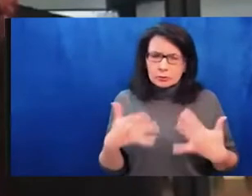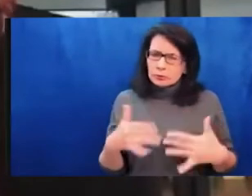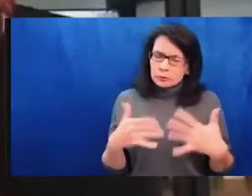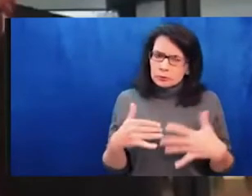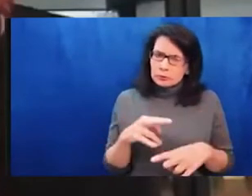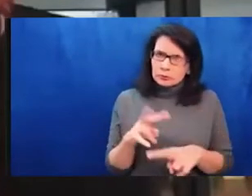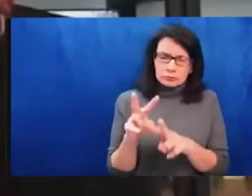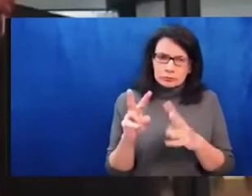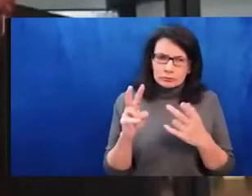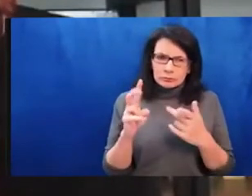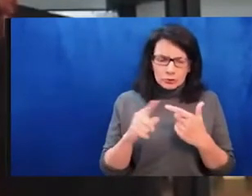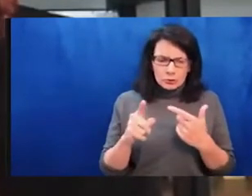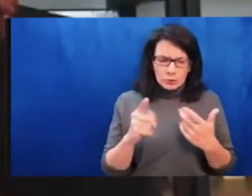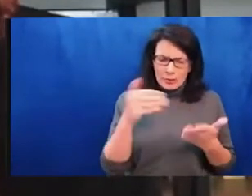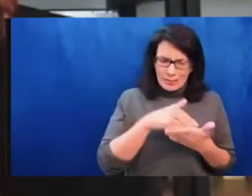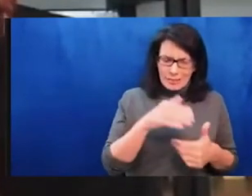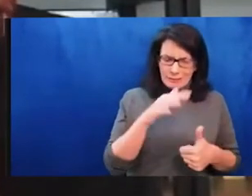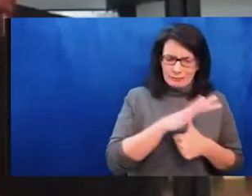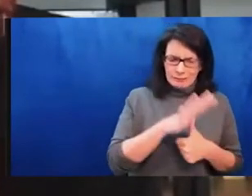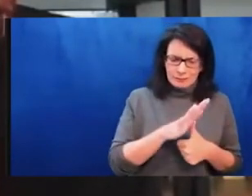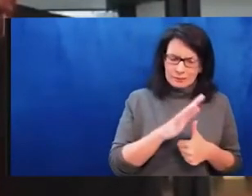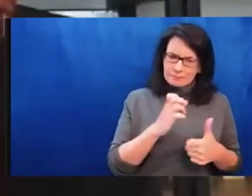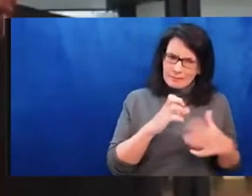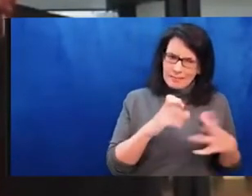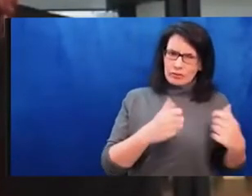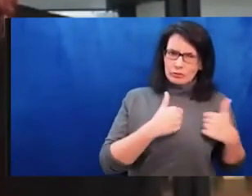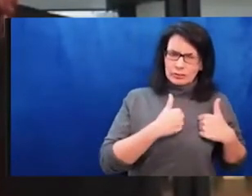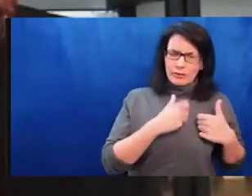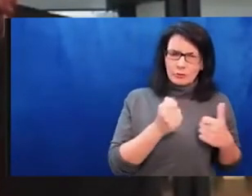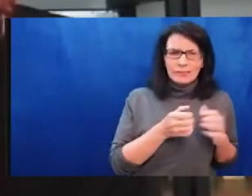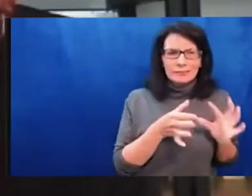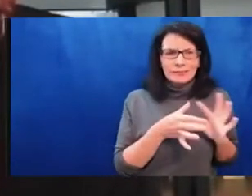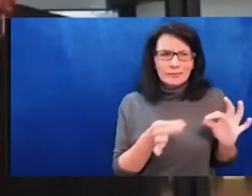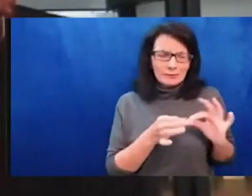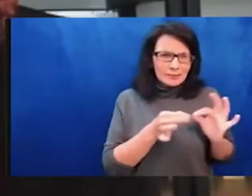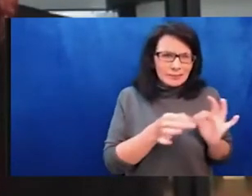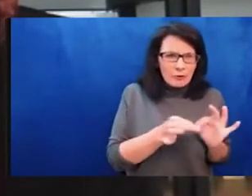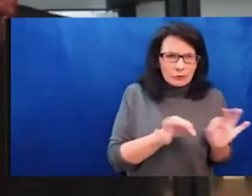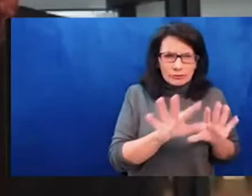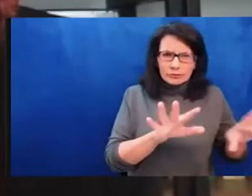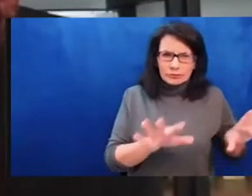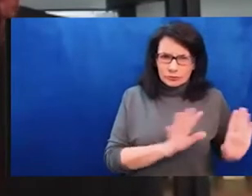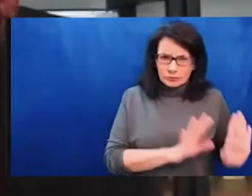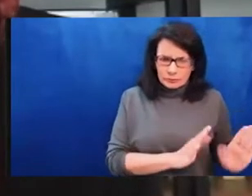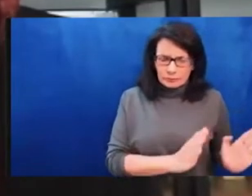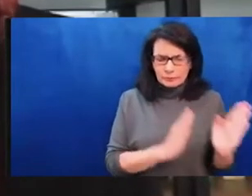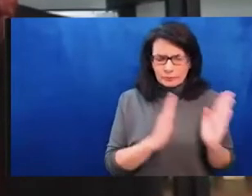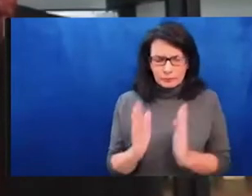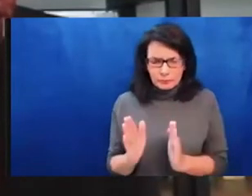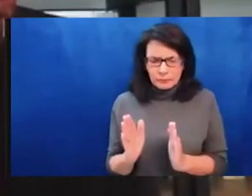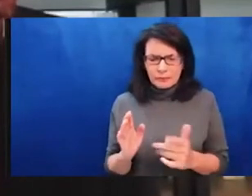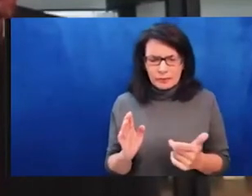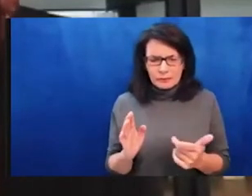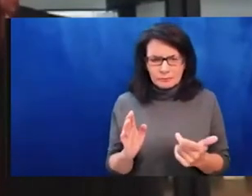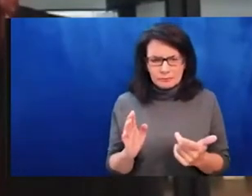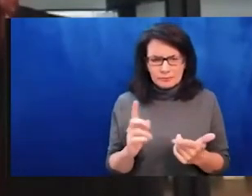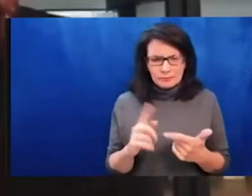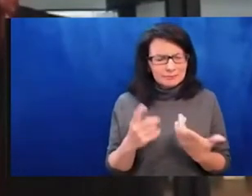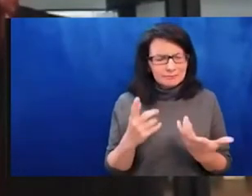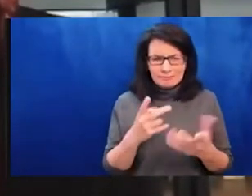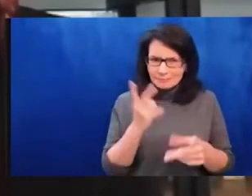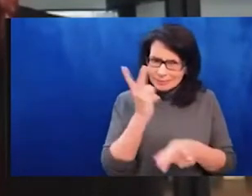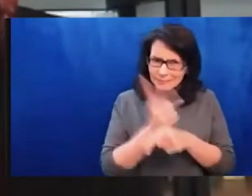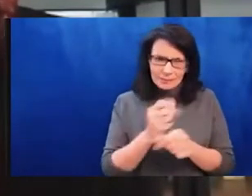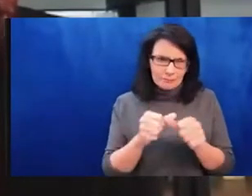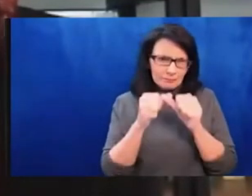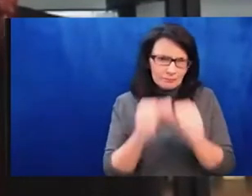electricity, without heat in March in Ukraine, which is colder than New York by some measure. Um,